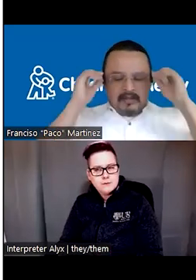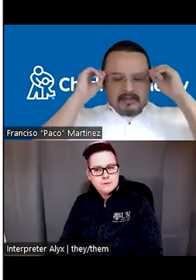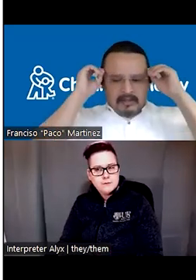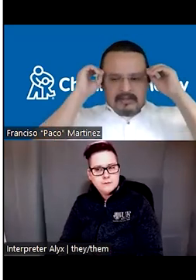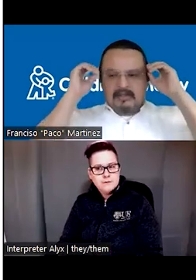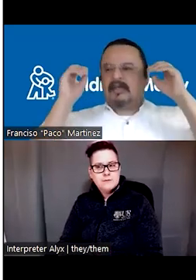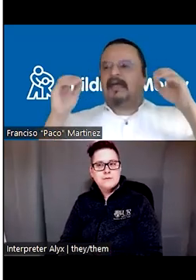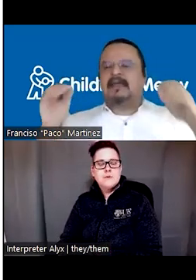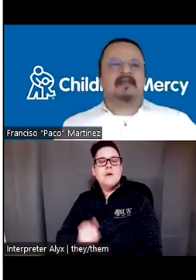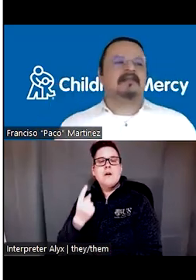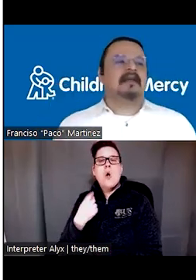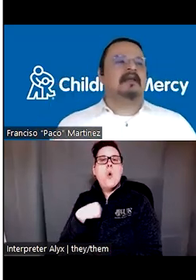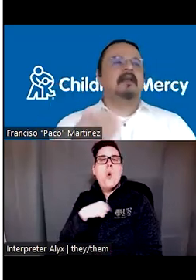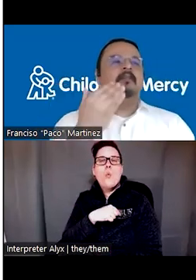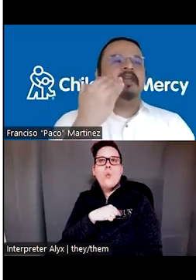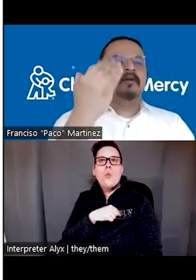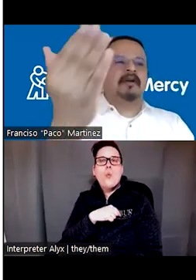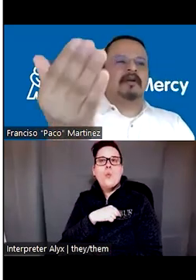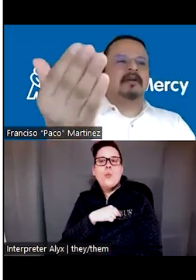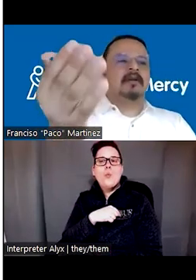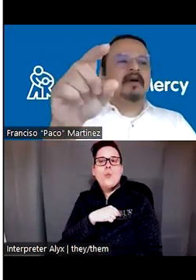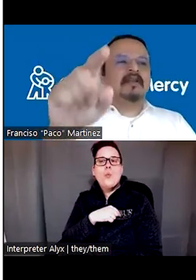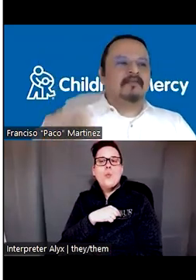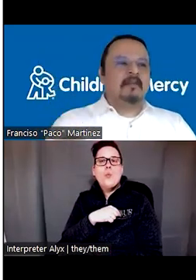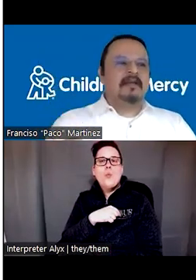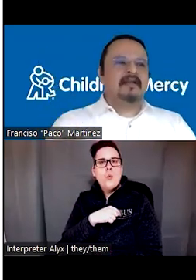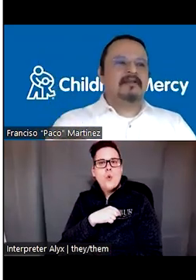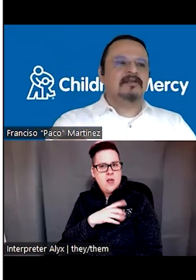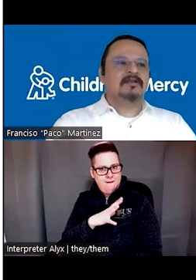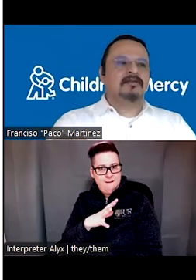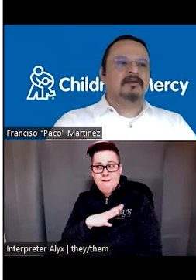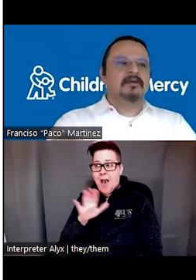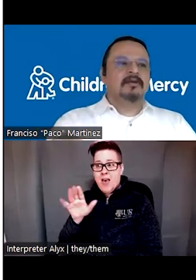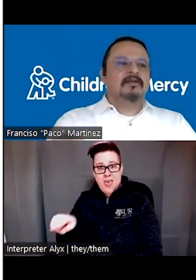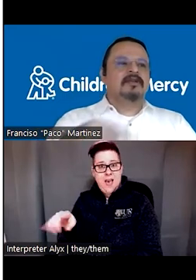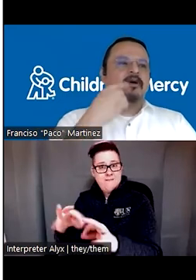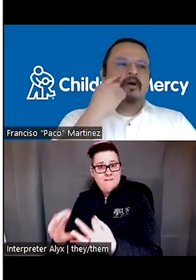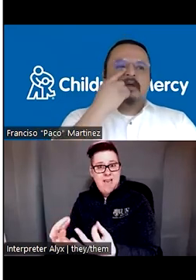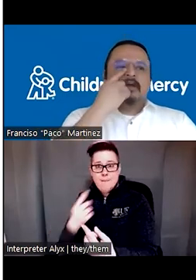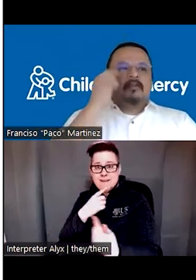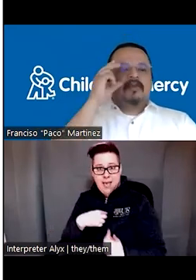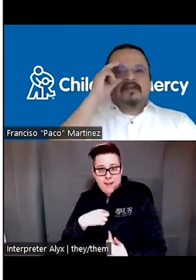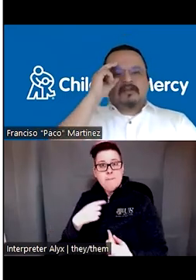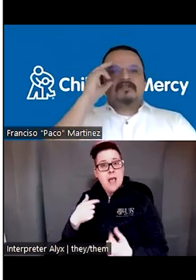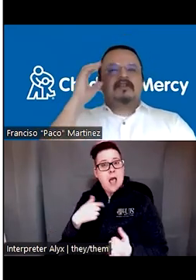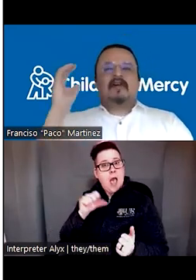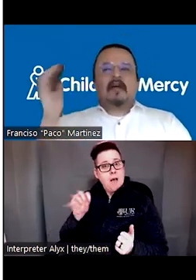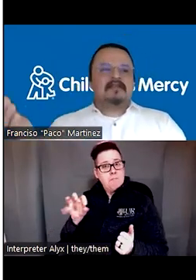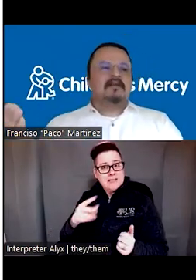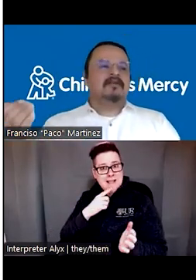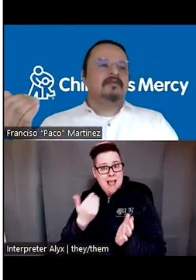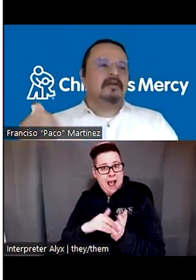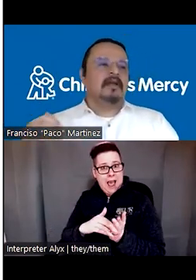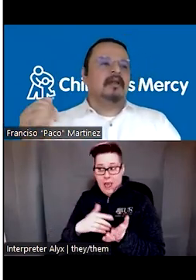program, we are not, uh, I guess like mirroring what the family tells you. So, because also the